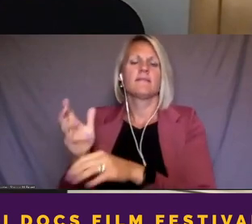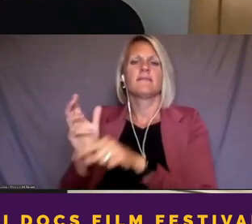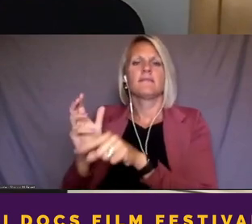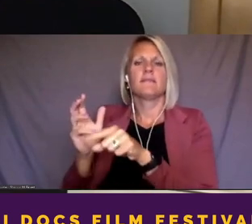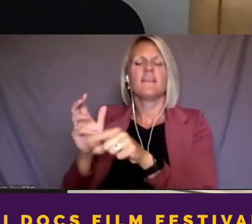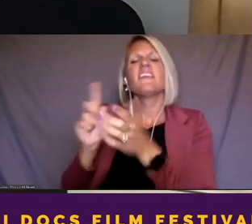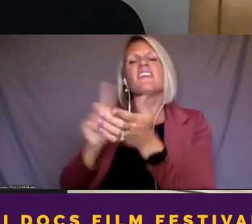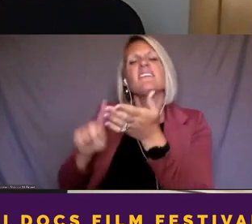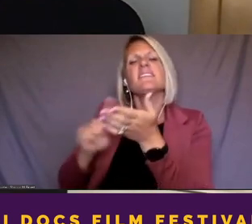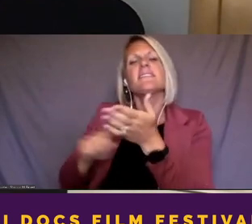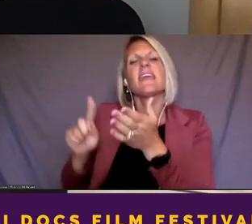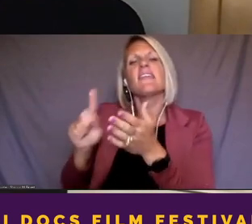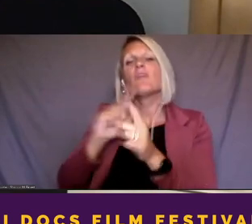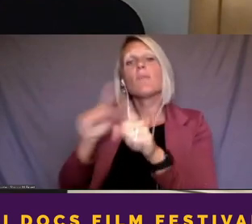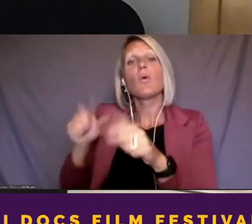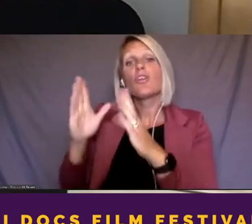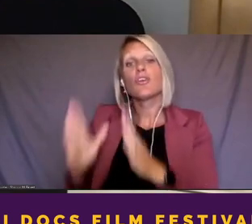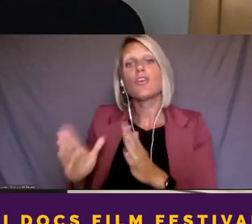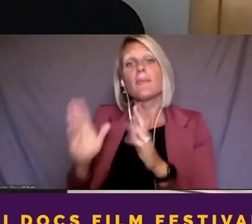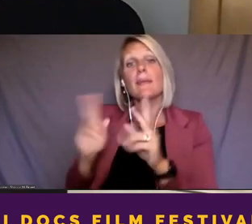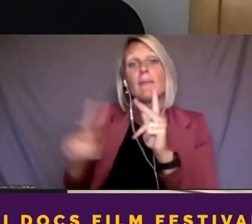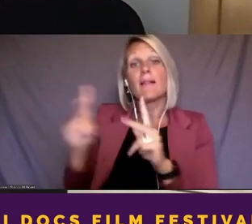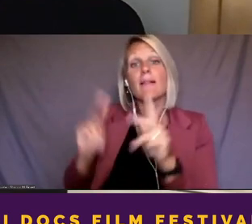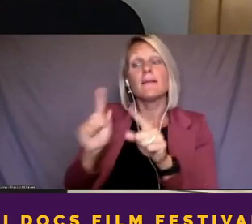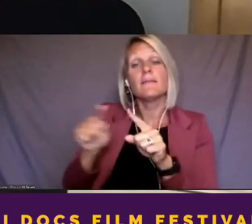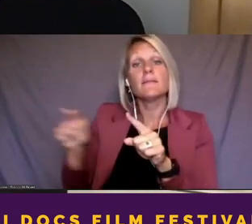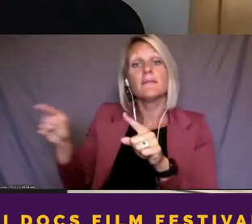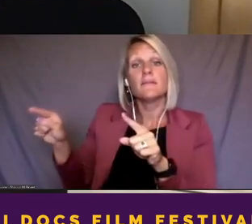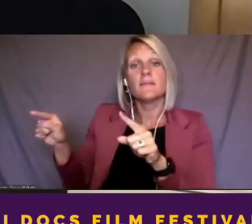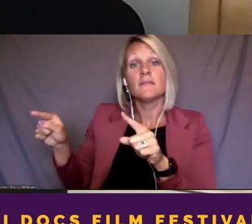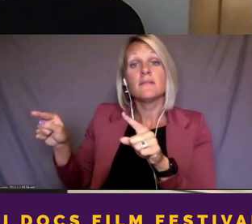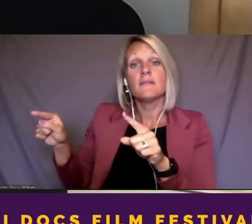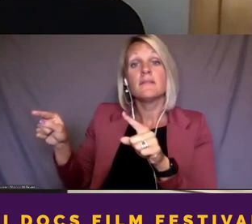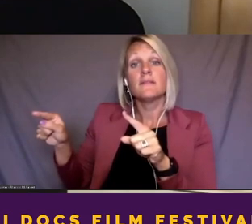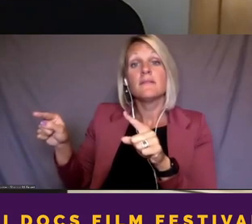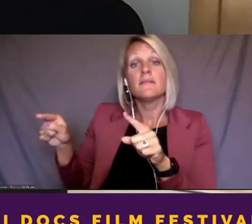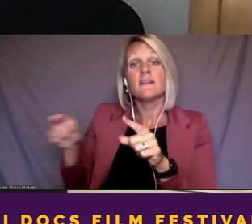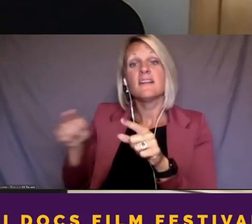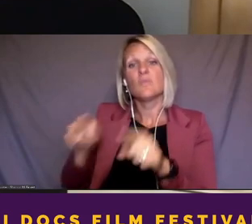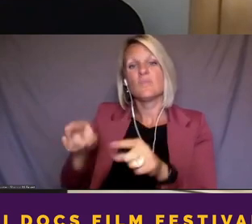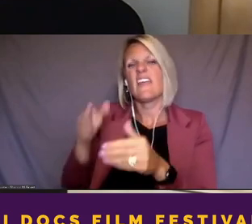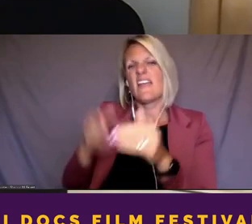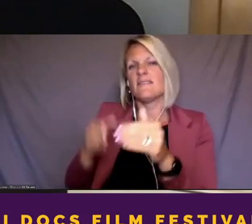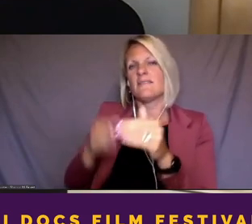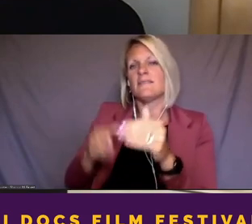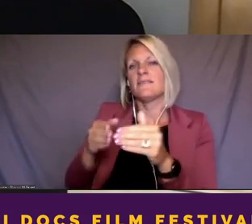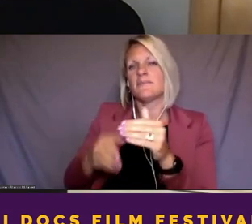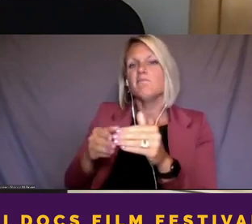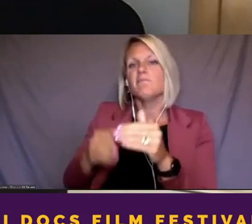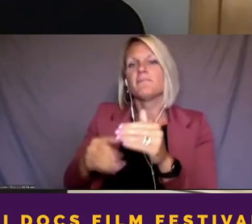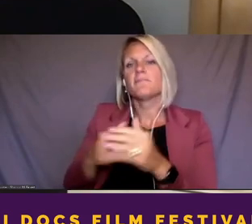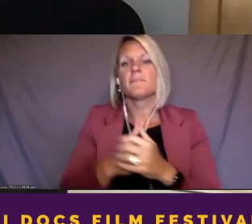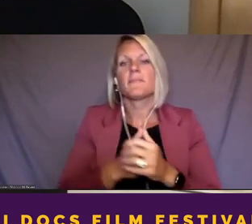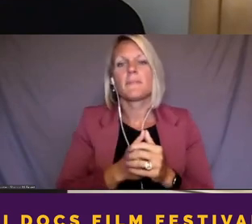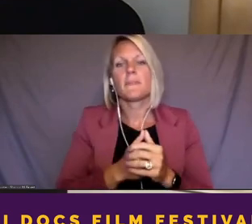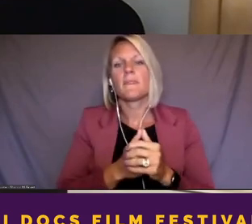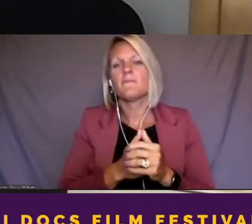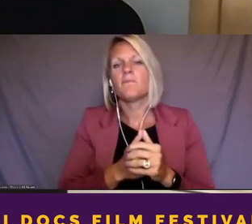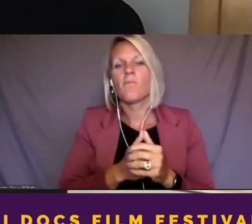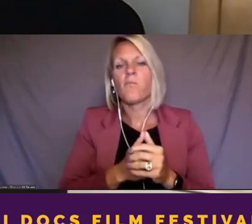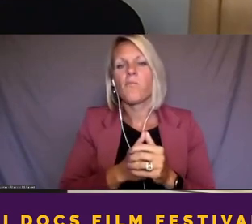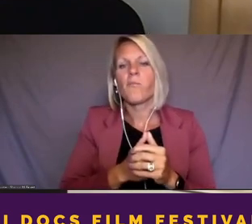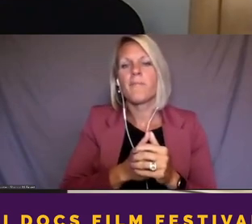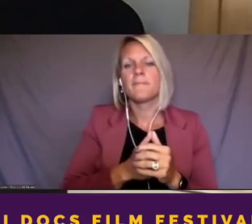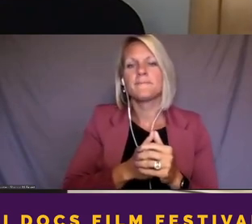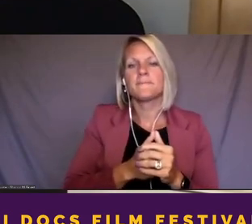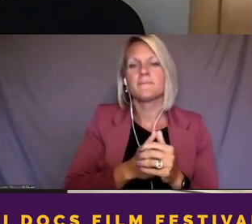investigative reporters, um, in the end, then I even would, would have, would have. I'm